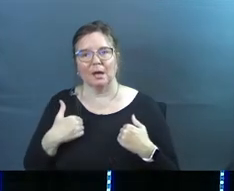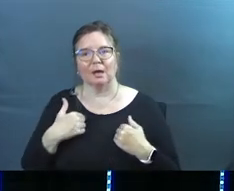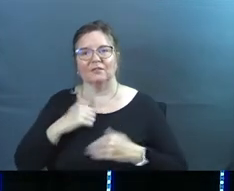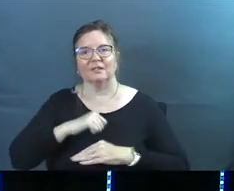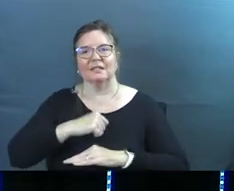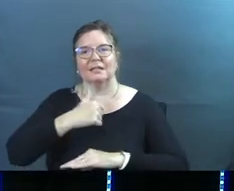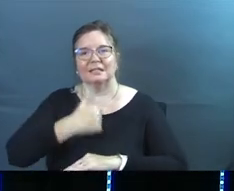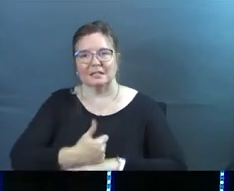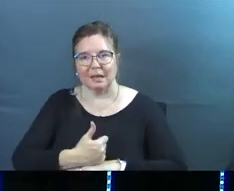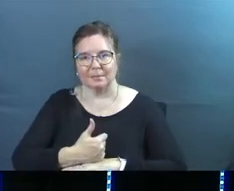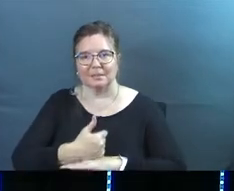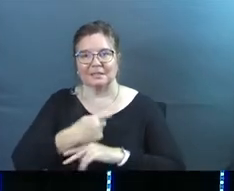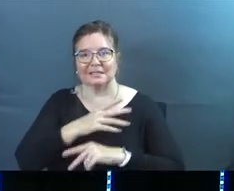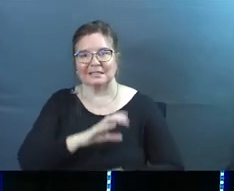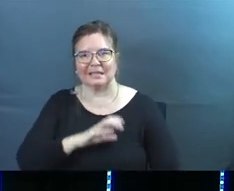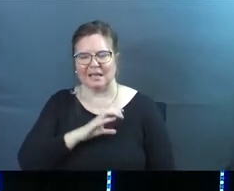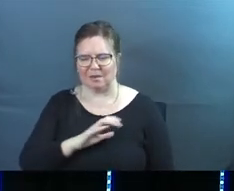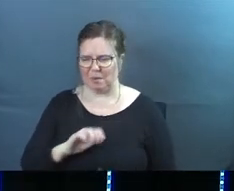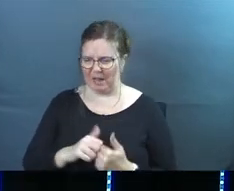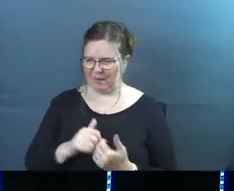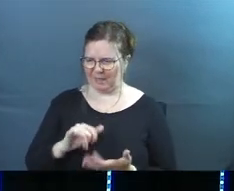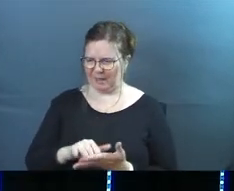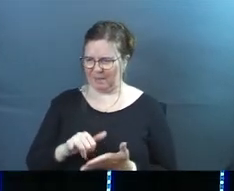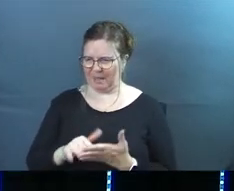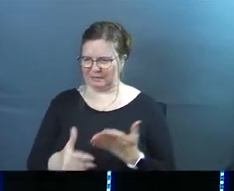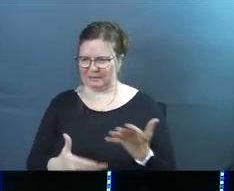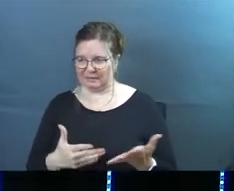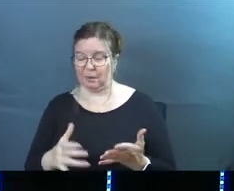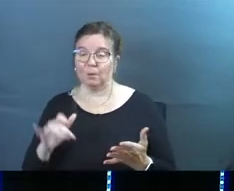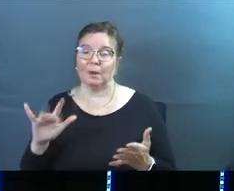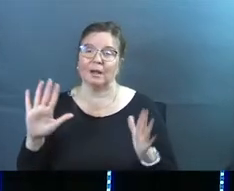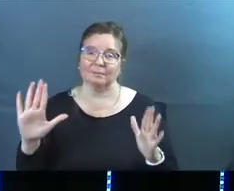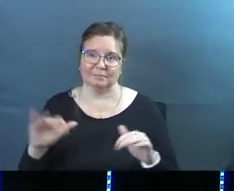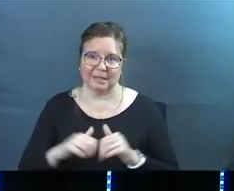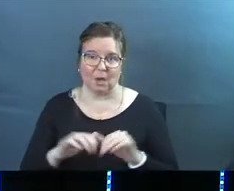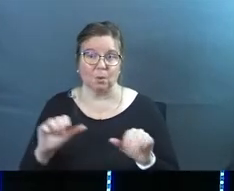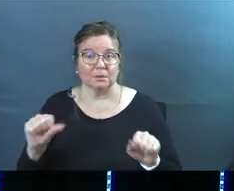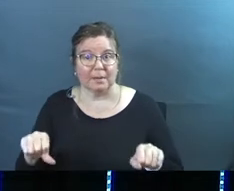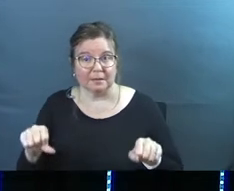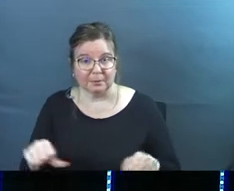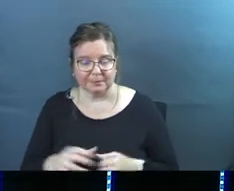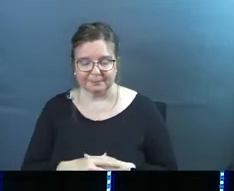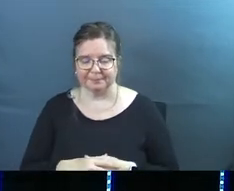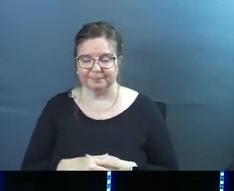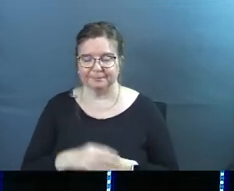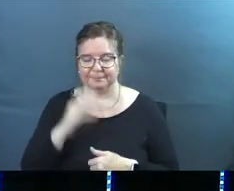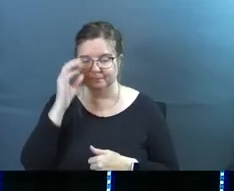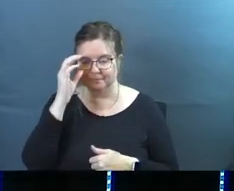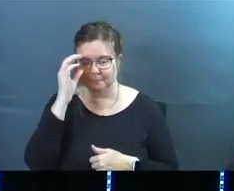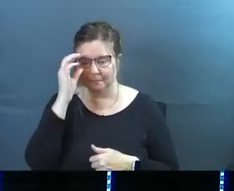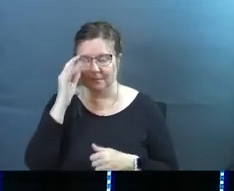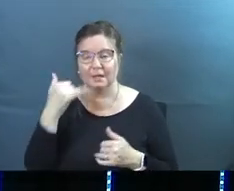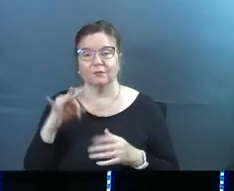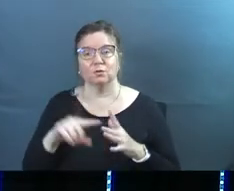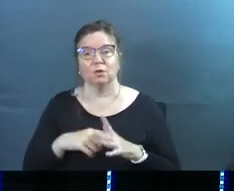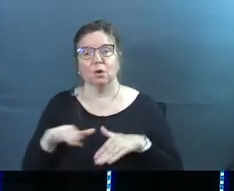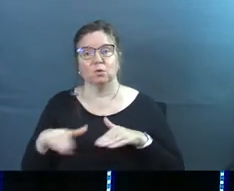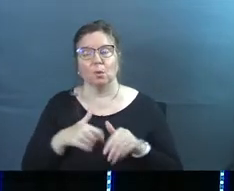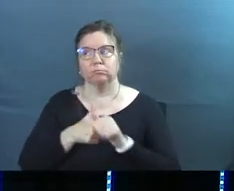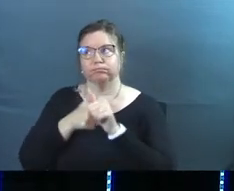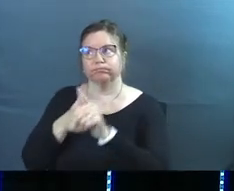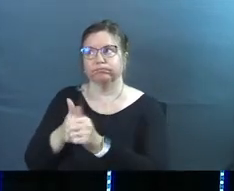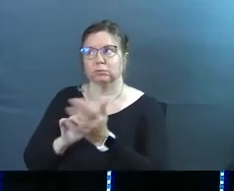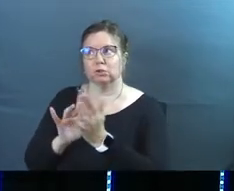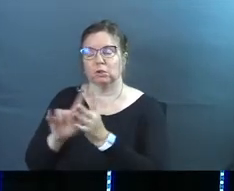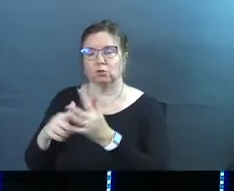established character. You're like, well, how is that even possible? Well, here's how it's possible. If you start to walk with Jesus and you